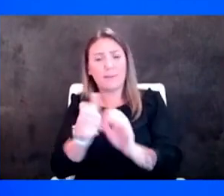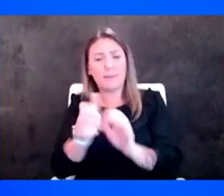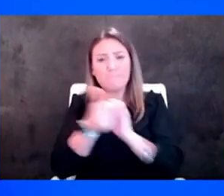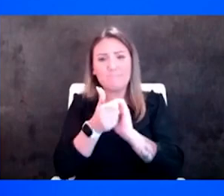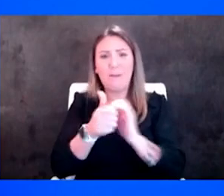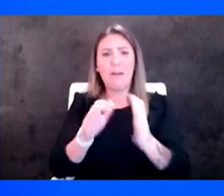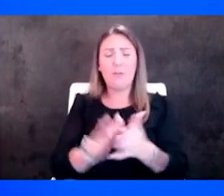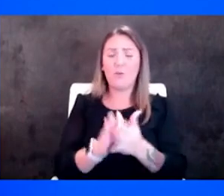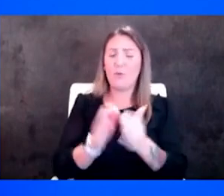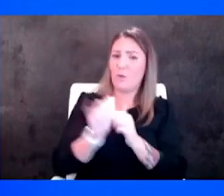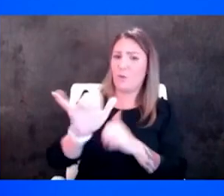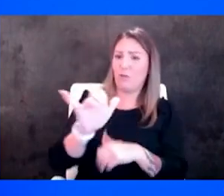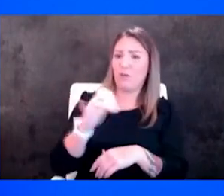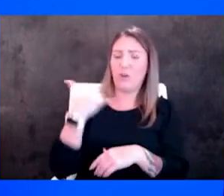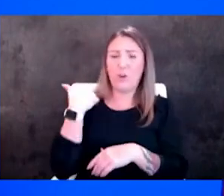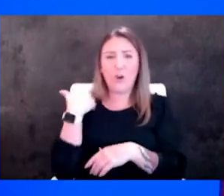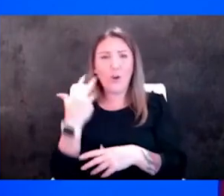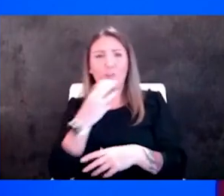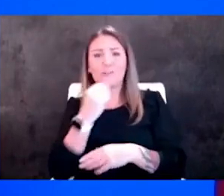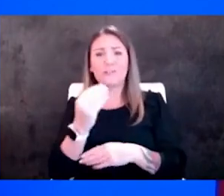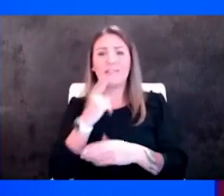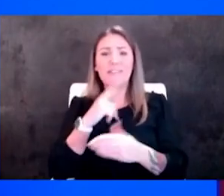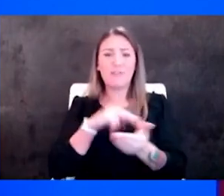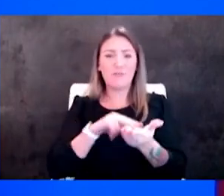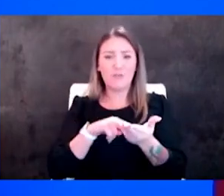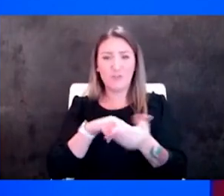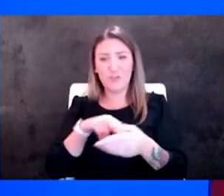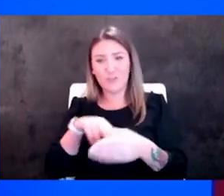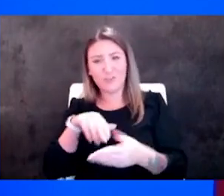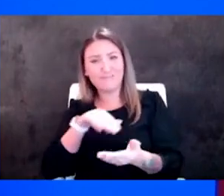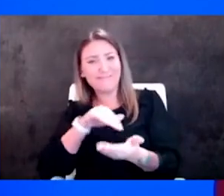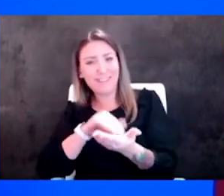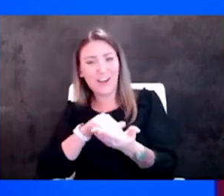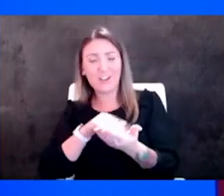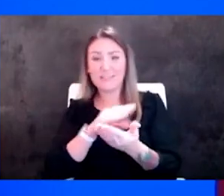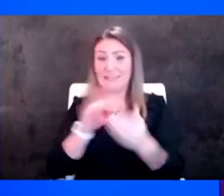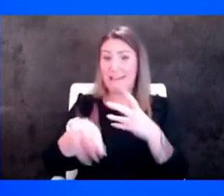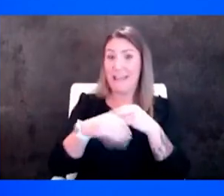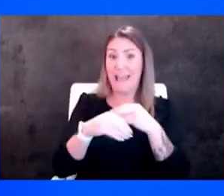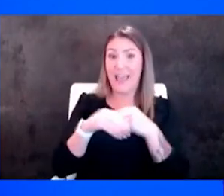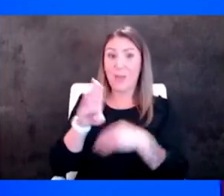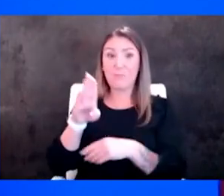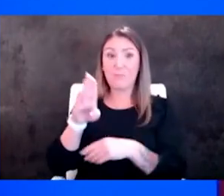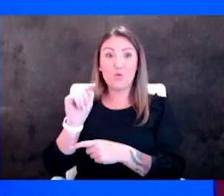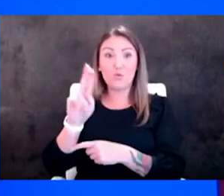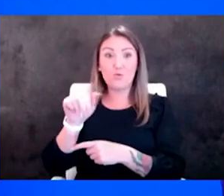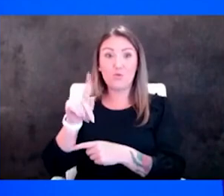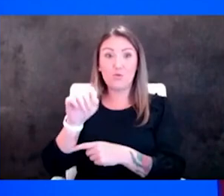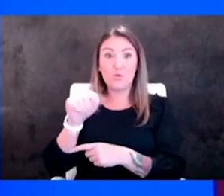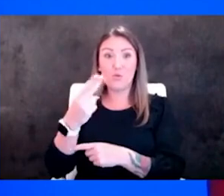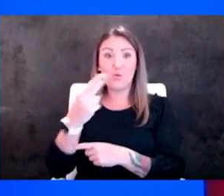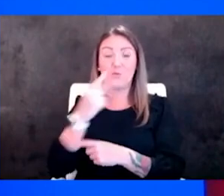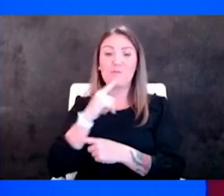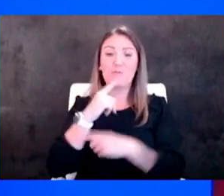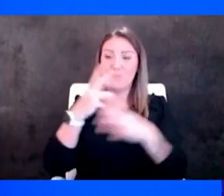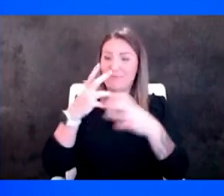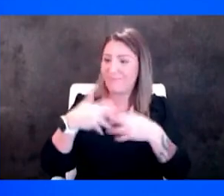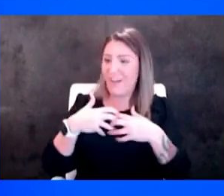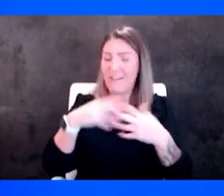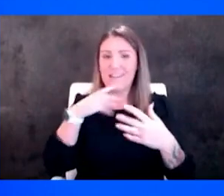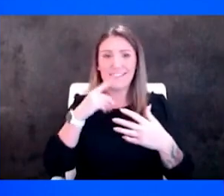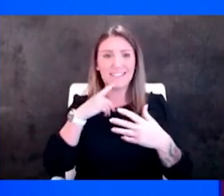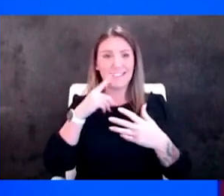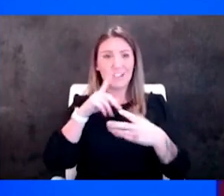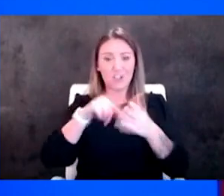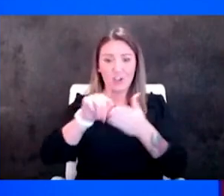to do well and now we've even been able to add bluetooth devices so we can check on their blood pressure and blood glucose etc between